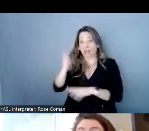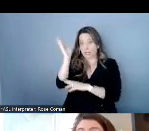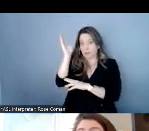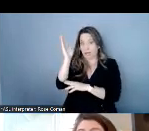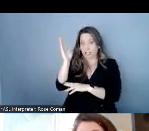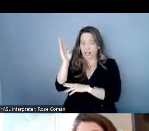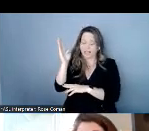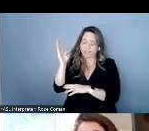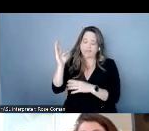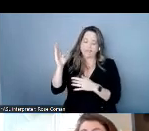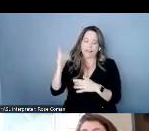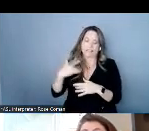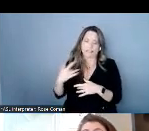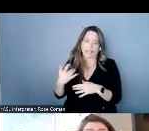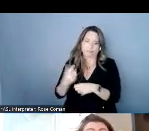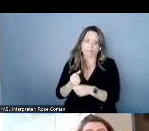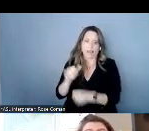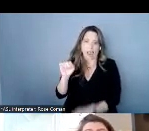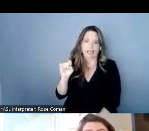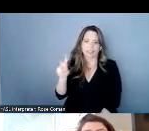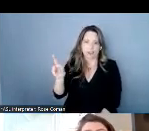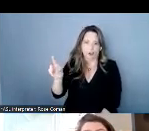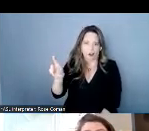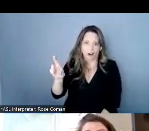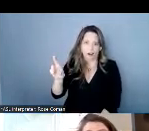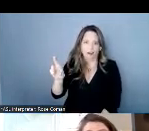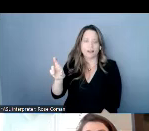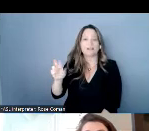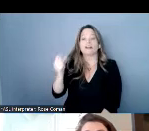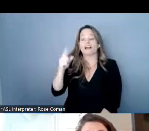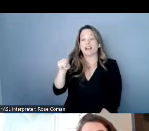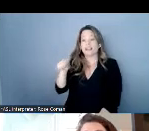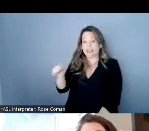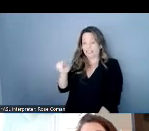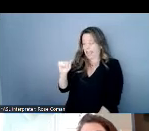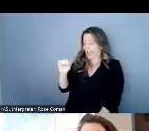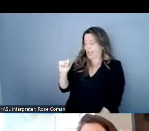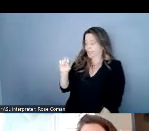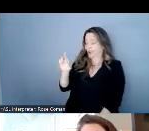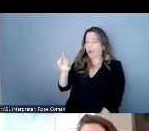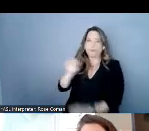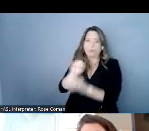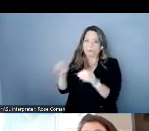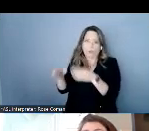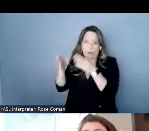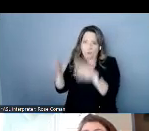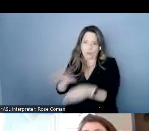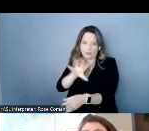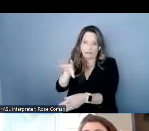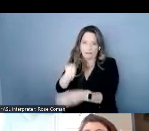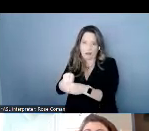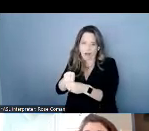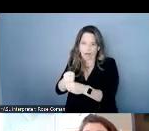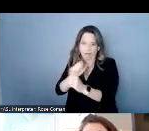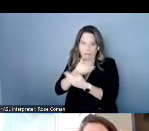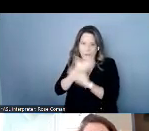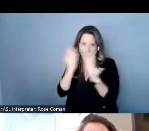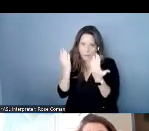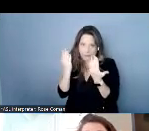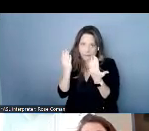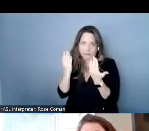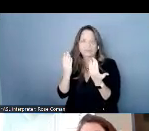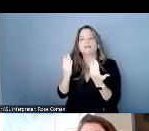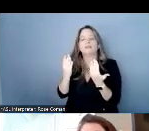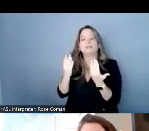to as asr so there is no human involvement in these kinds of captions this technology